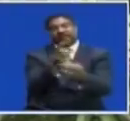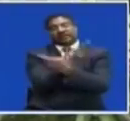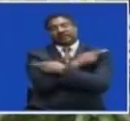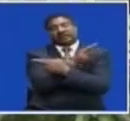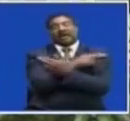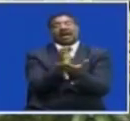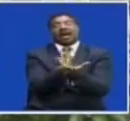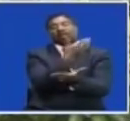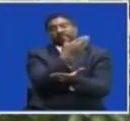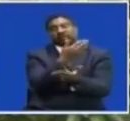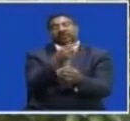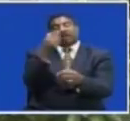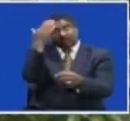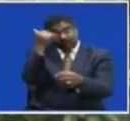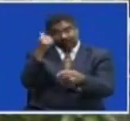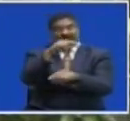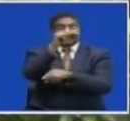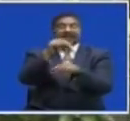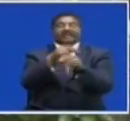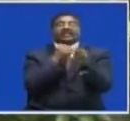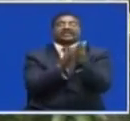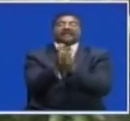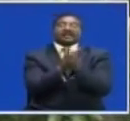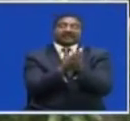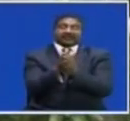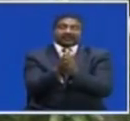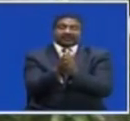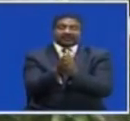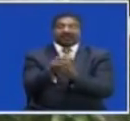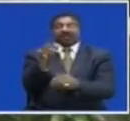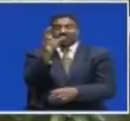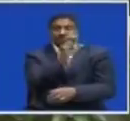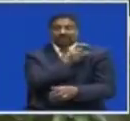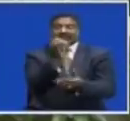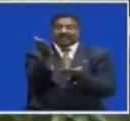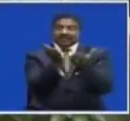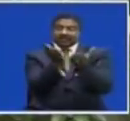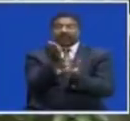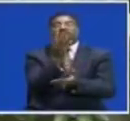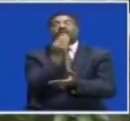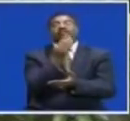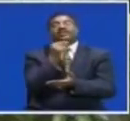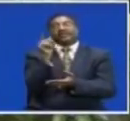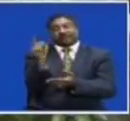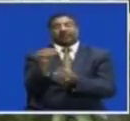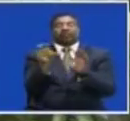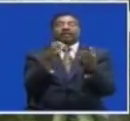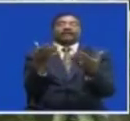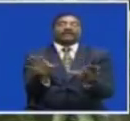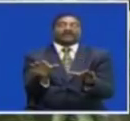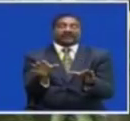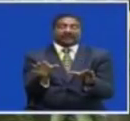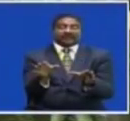in national interest By the Police Service Commission However, I will not